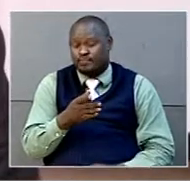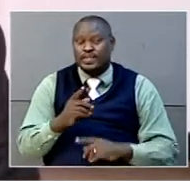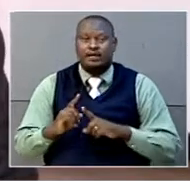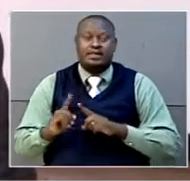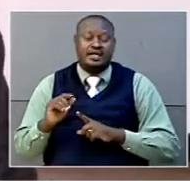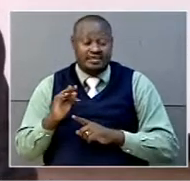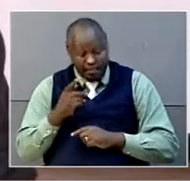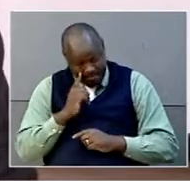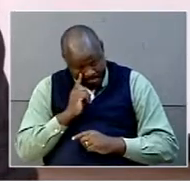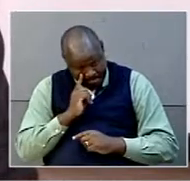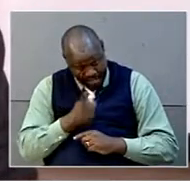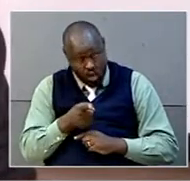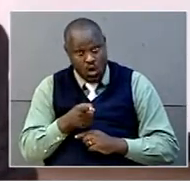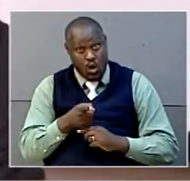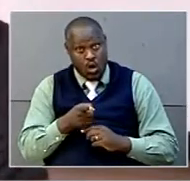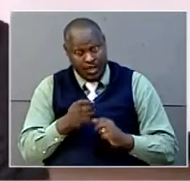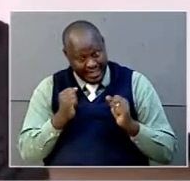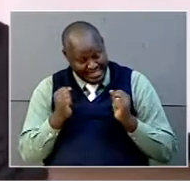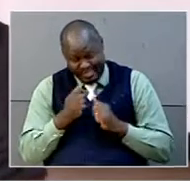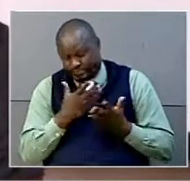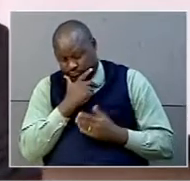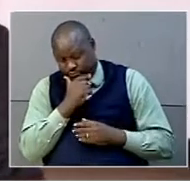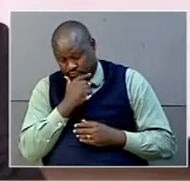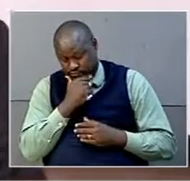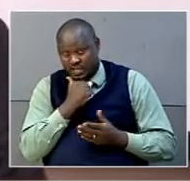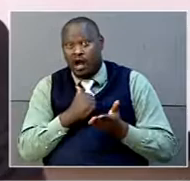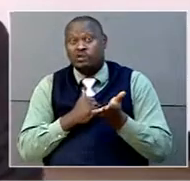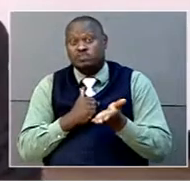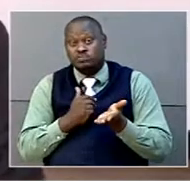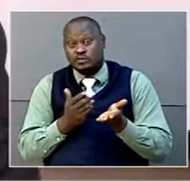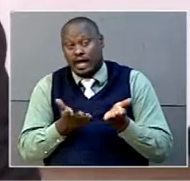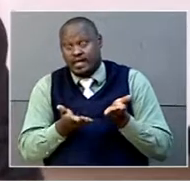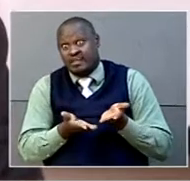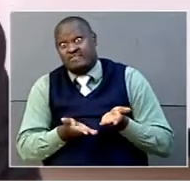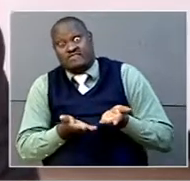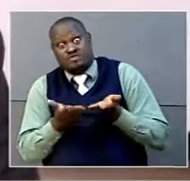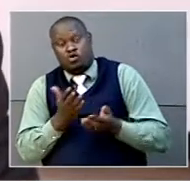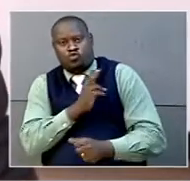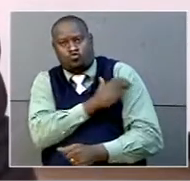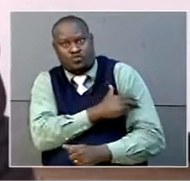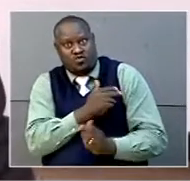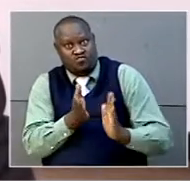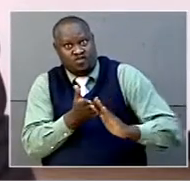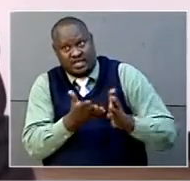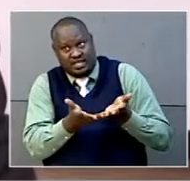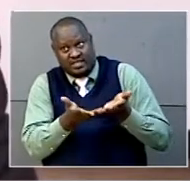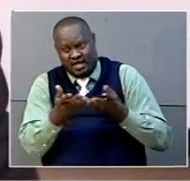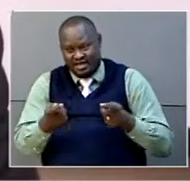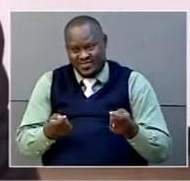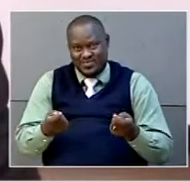if you identify them early, before they start getting into crisis and you start managing them, their